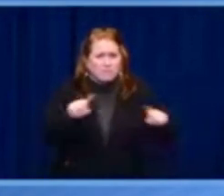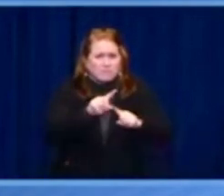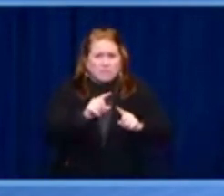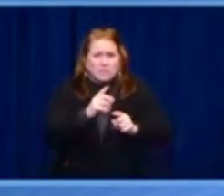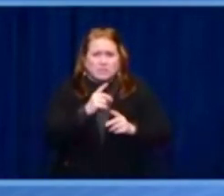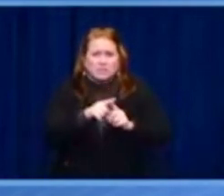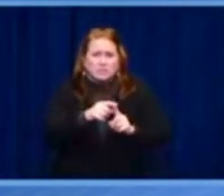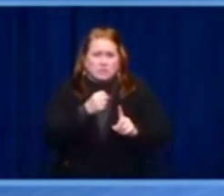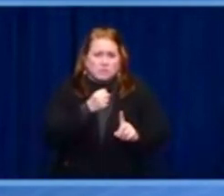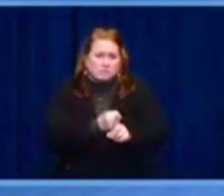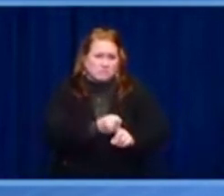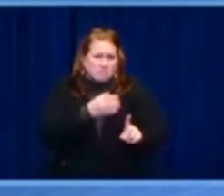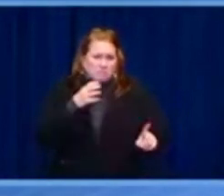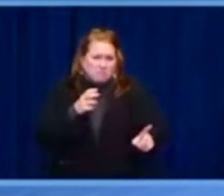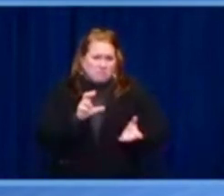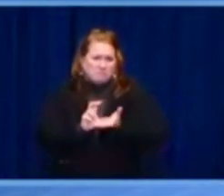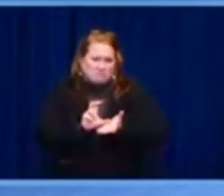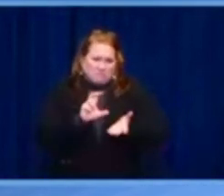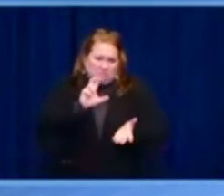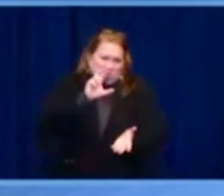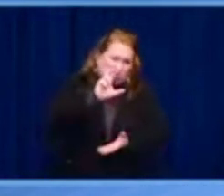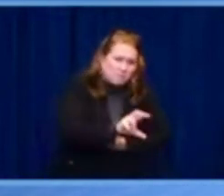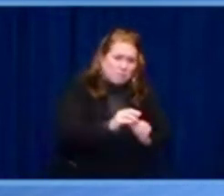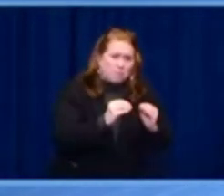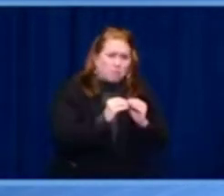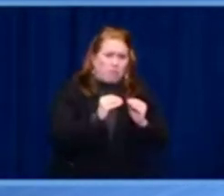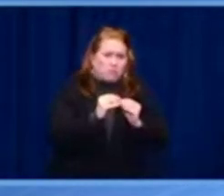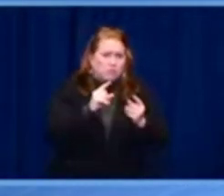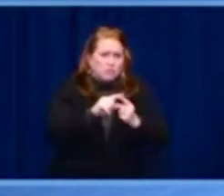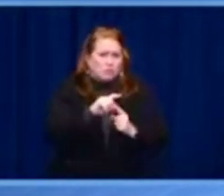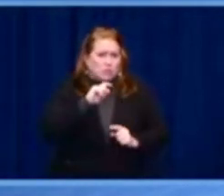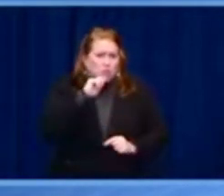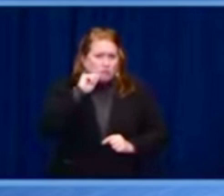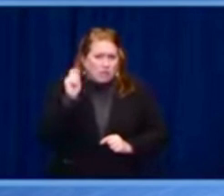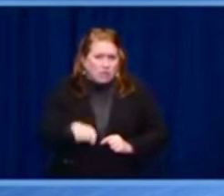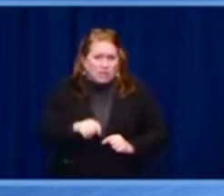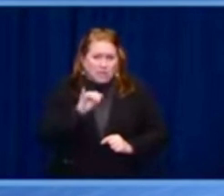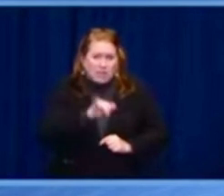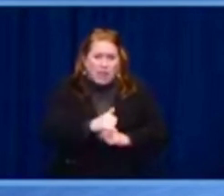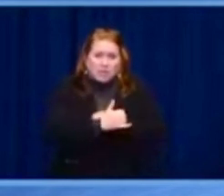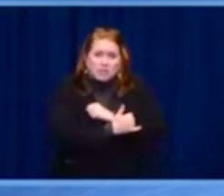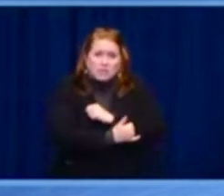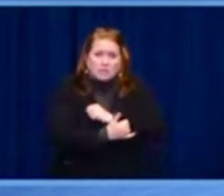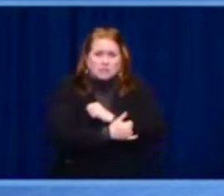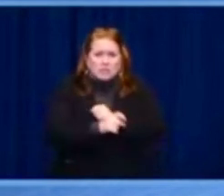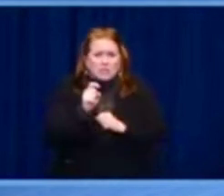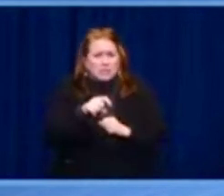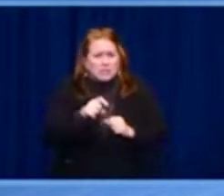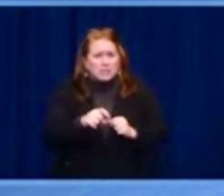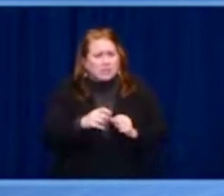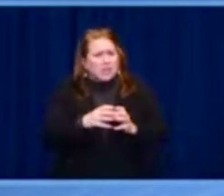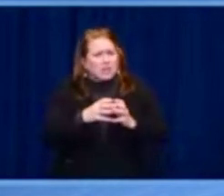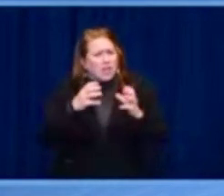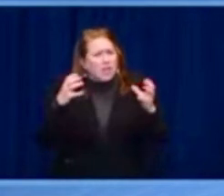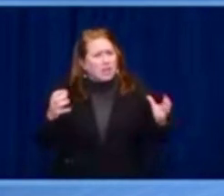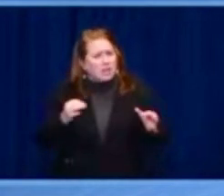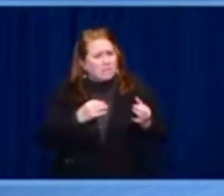human rights in jeopardy. And considering that Malawi did not bring this attack on itself,